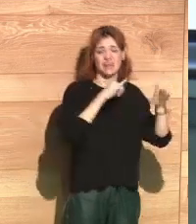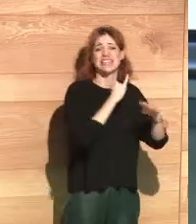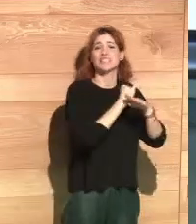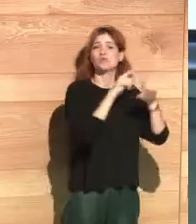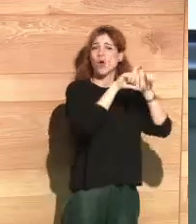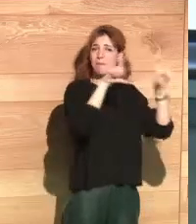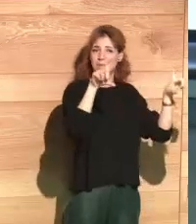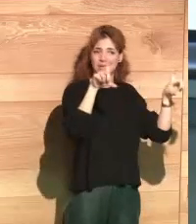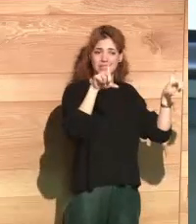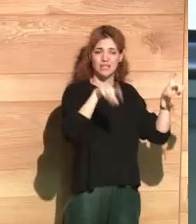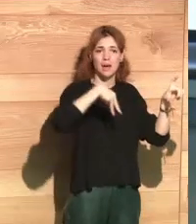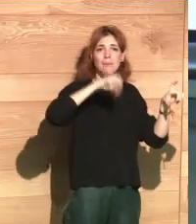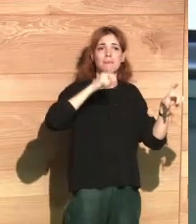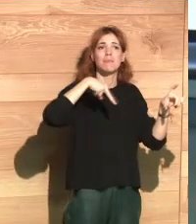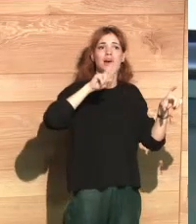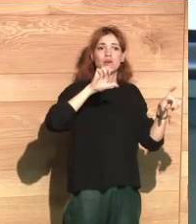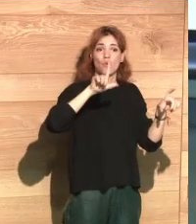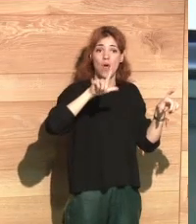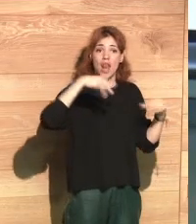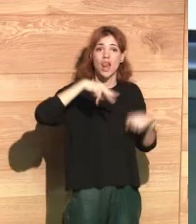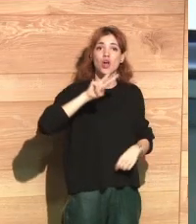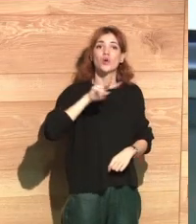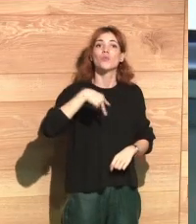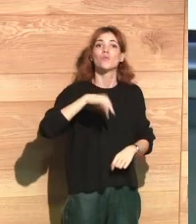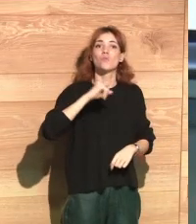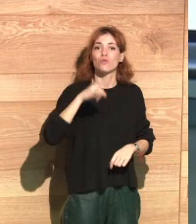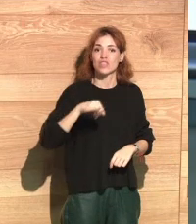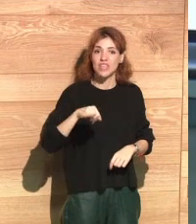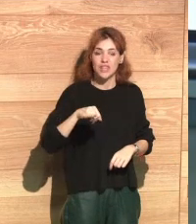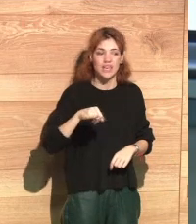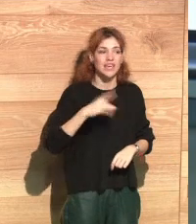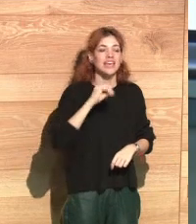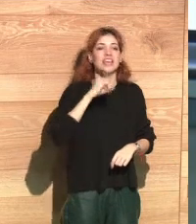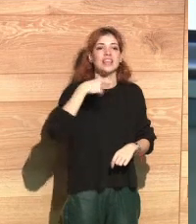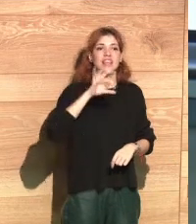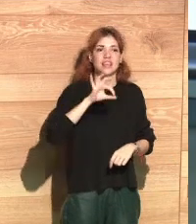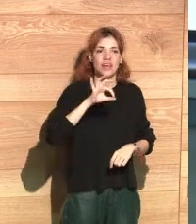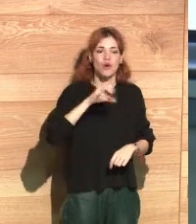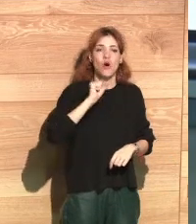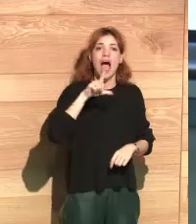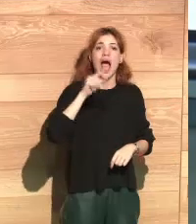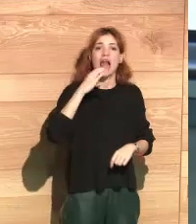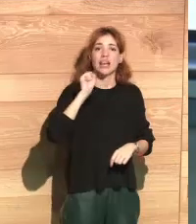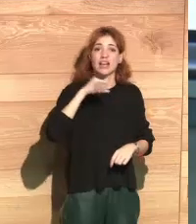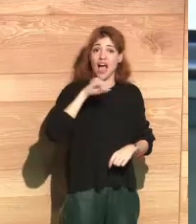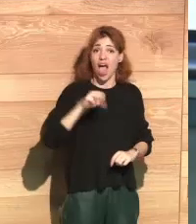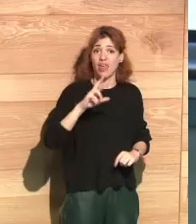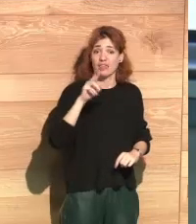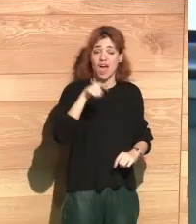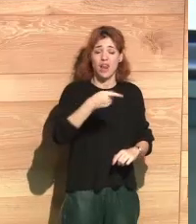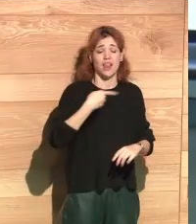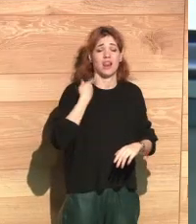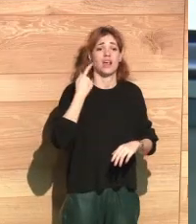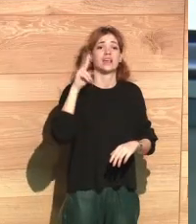the Center for the Governance of Change, of Instituto de Empresa, the people with whom we started this